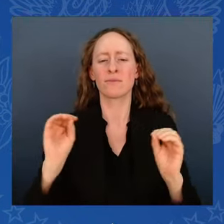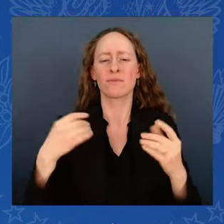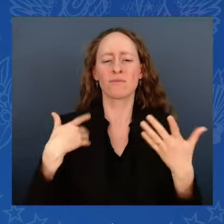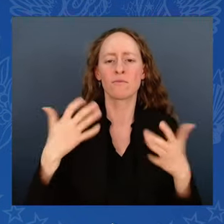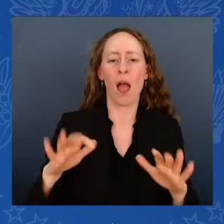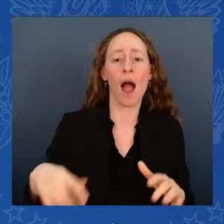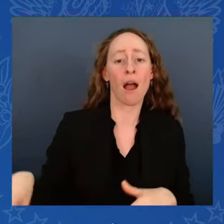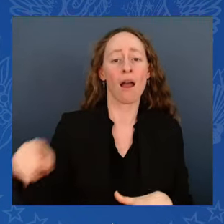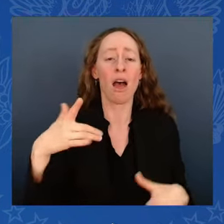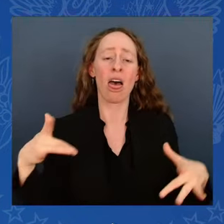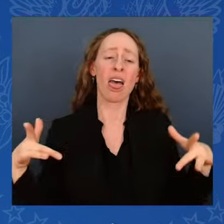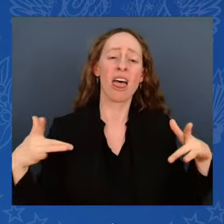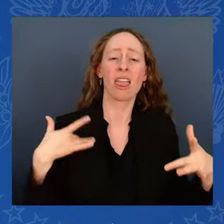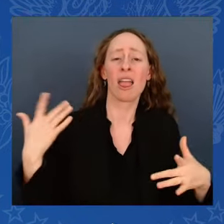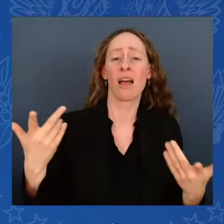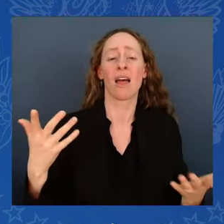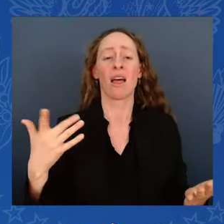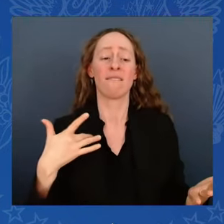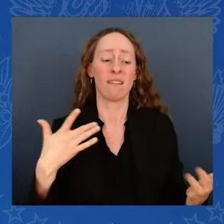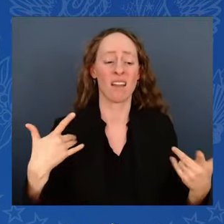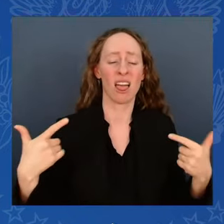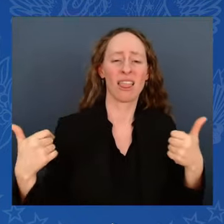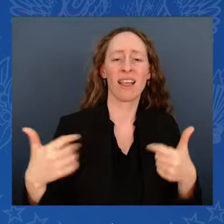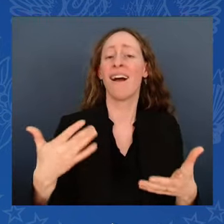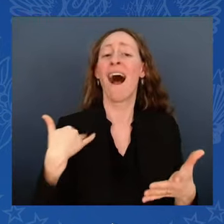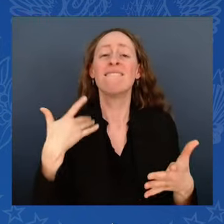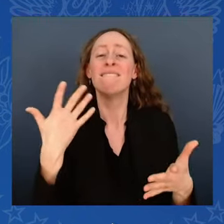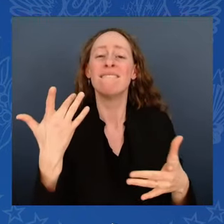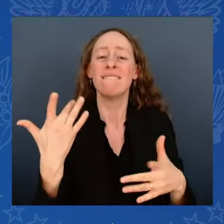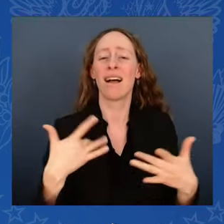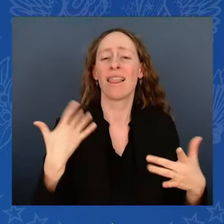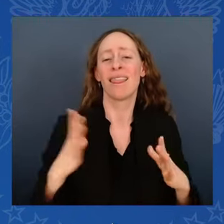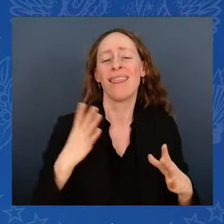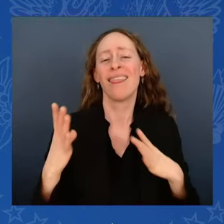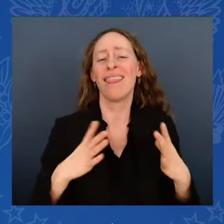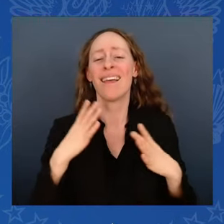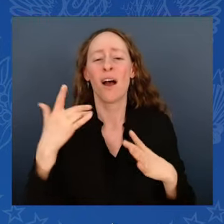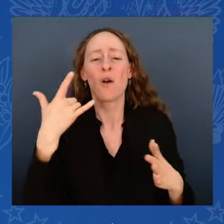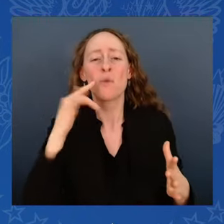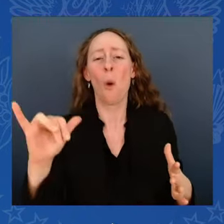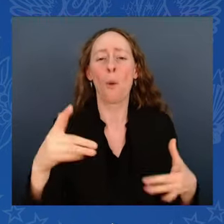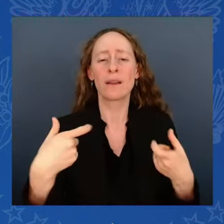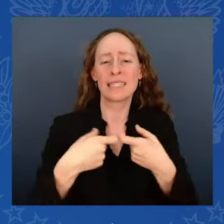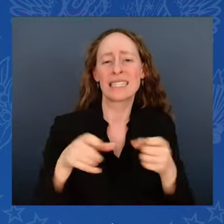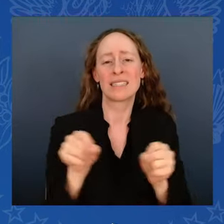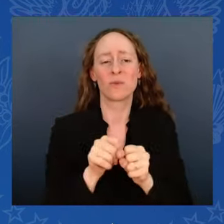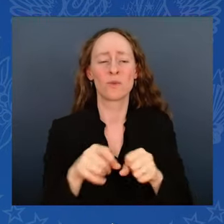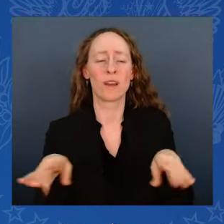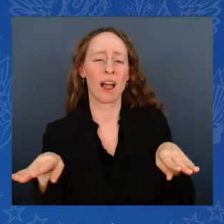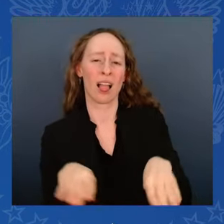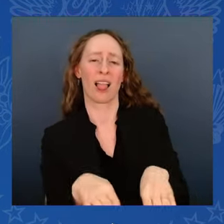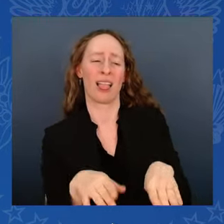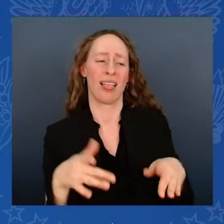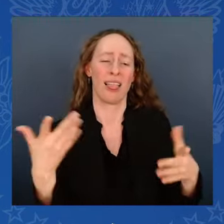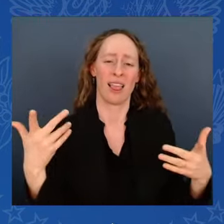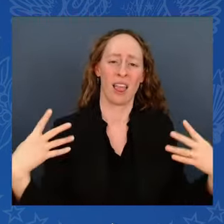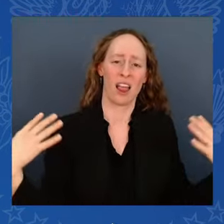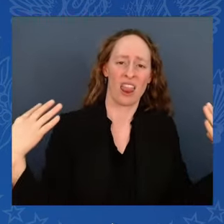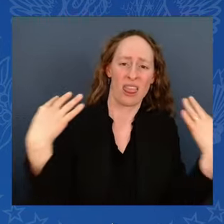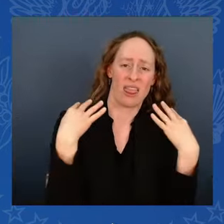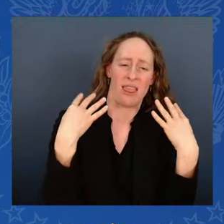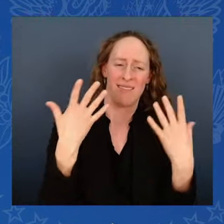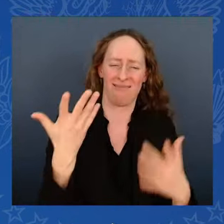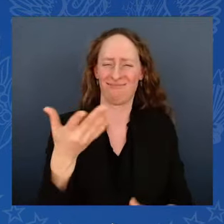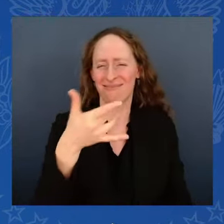concrete things and what have you done for me lately. In that spirit, I bring to you live